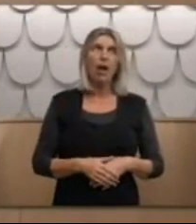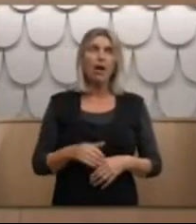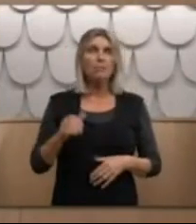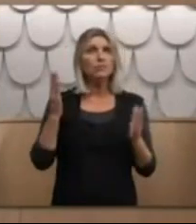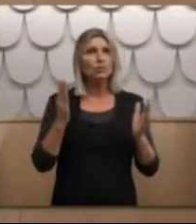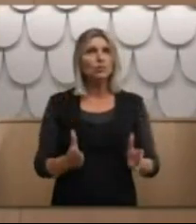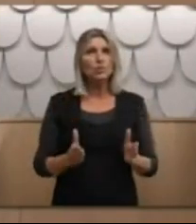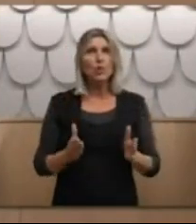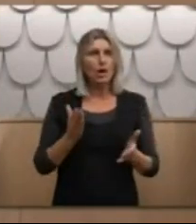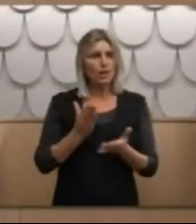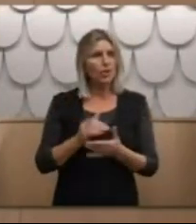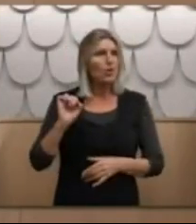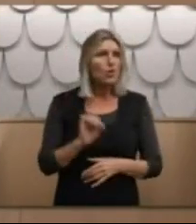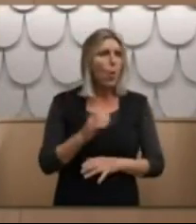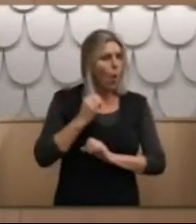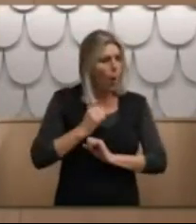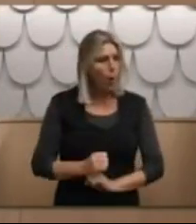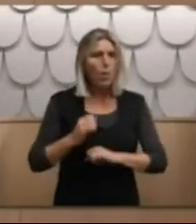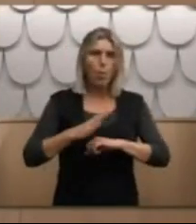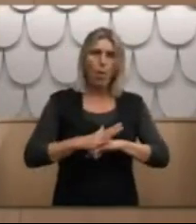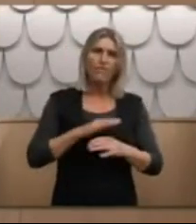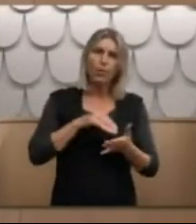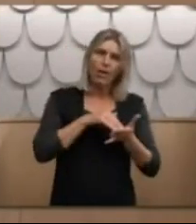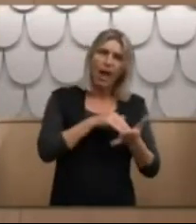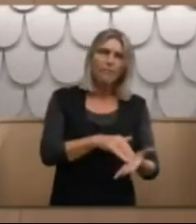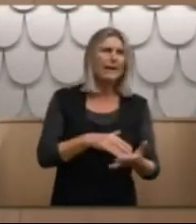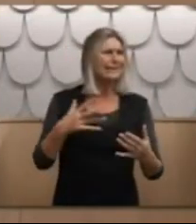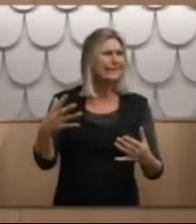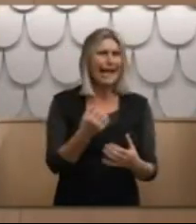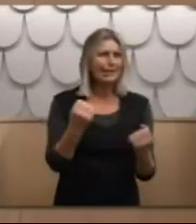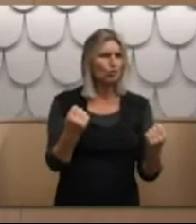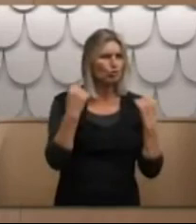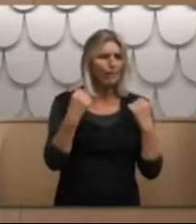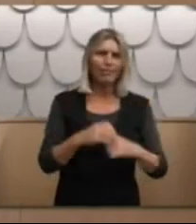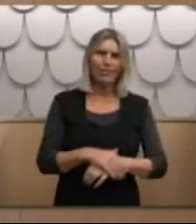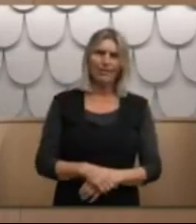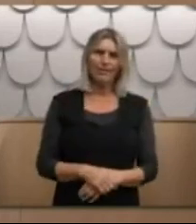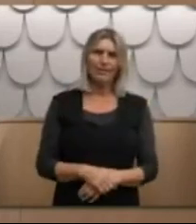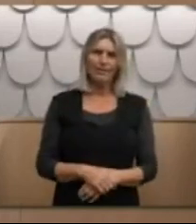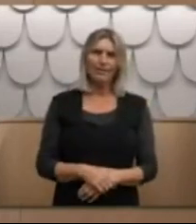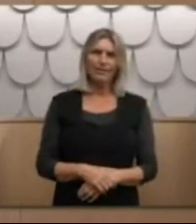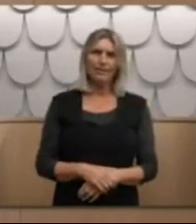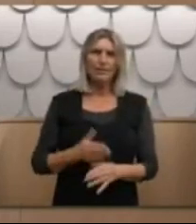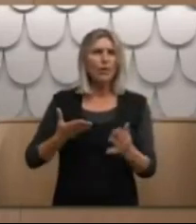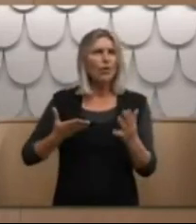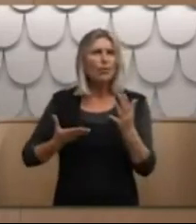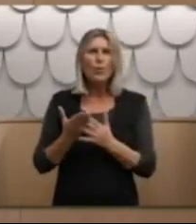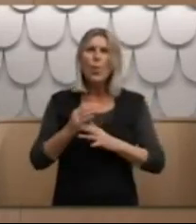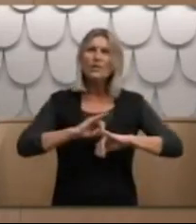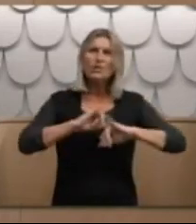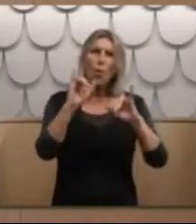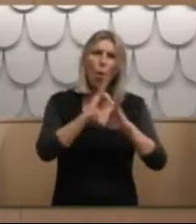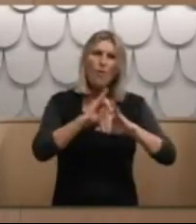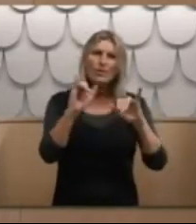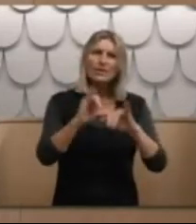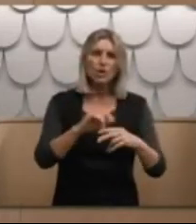going to help but take strength. I mean you, in all this awfulness, two